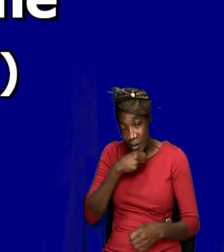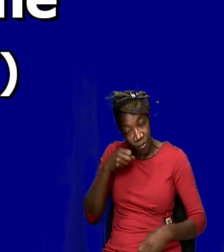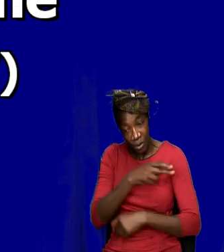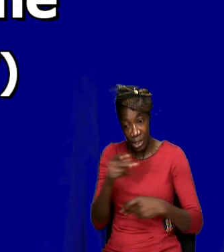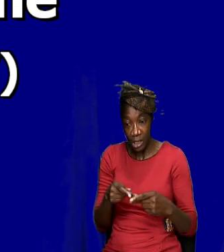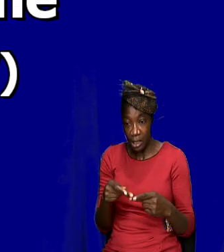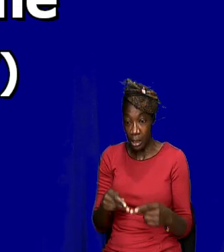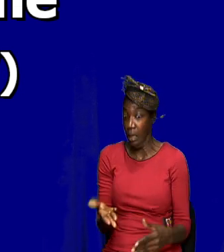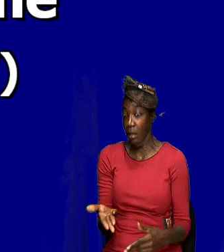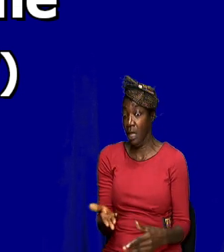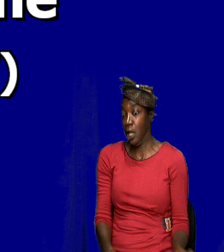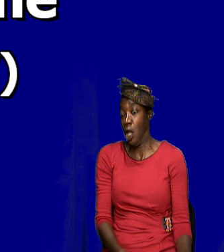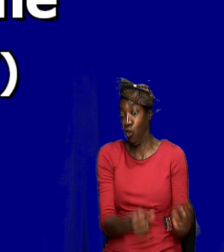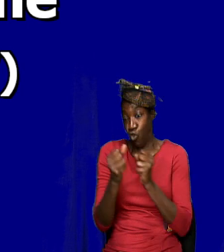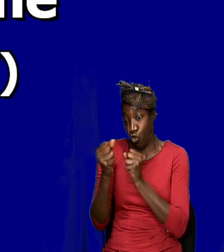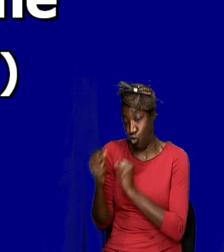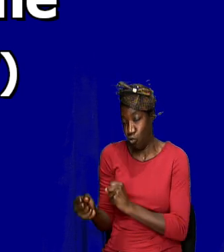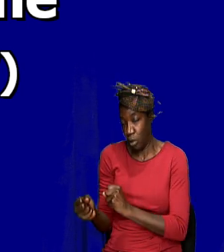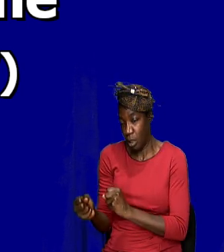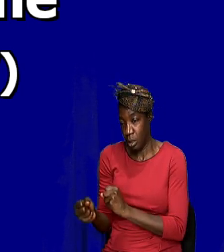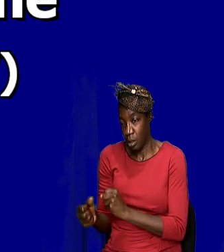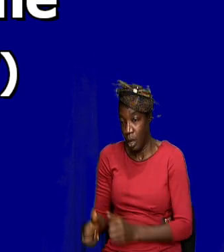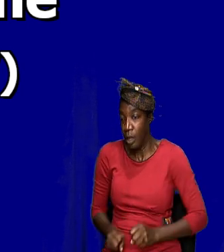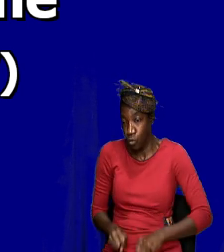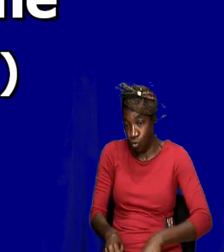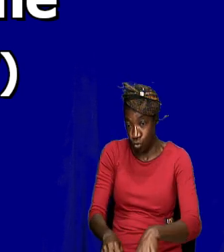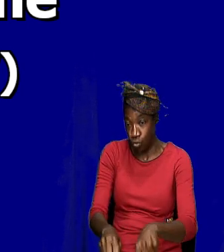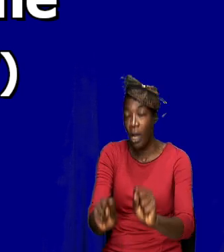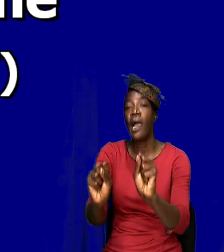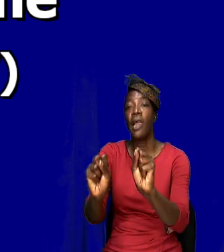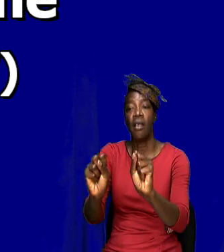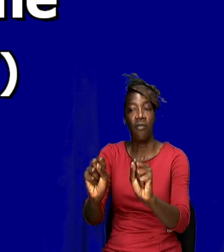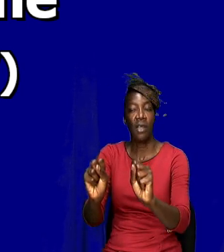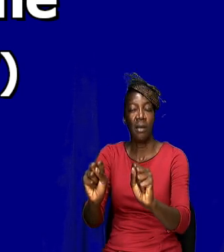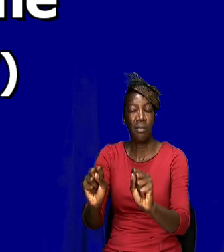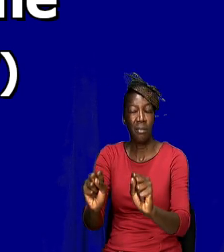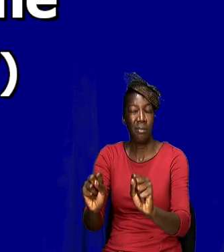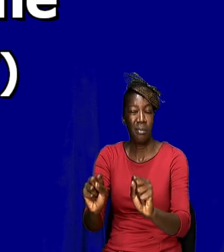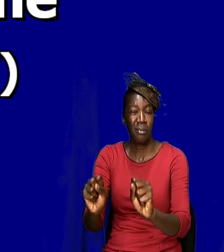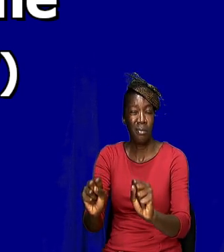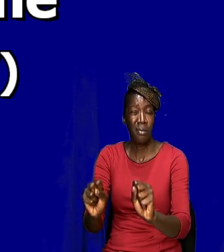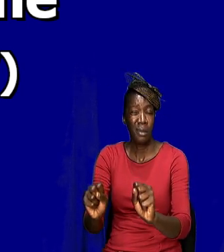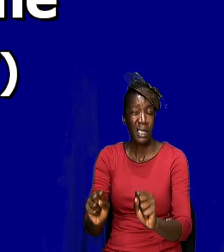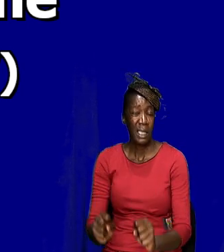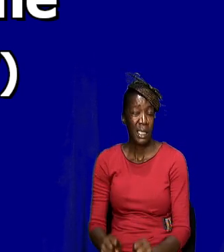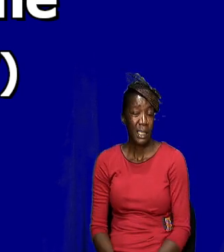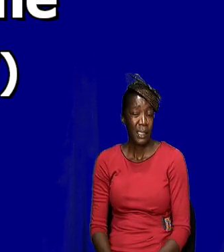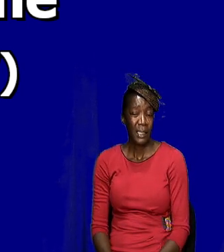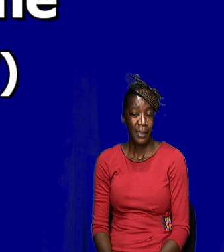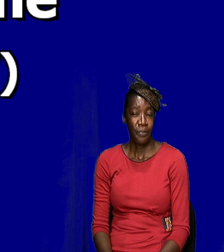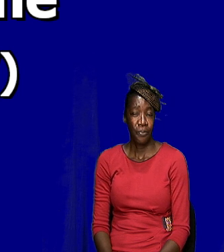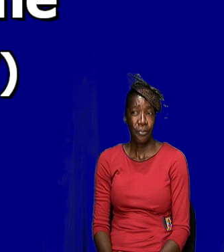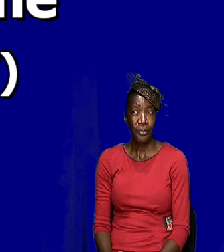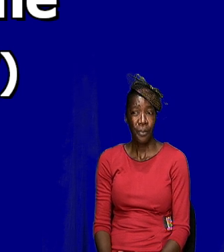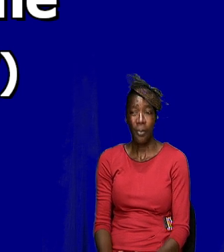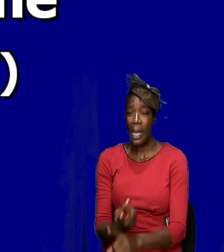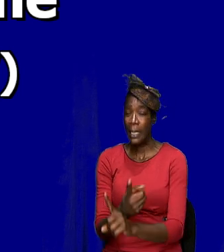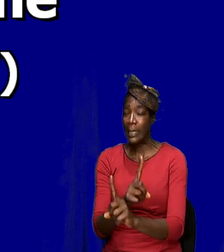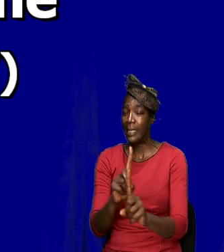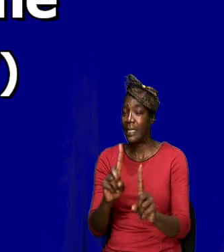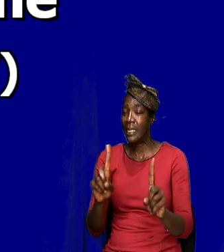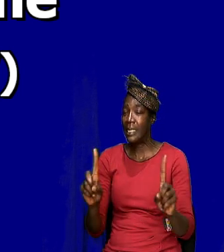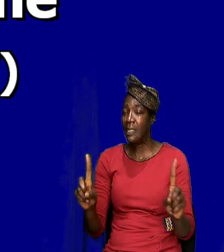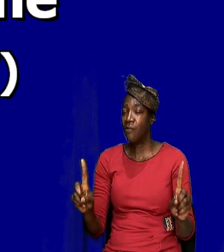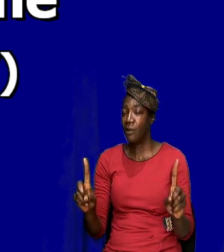strong, you know, driveth him into the wilderness. It kind of, and it kind of underscores the difference